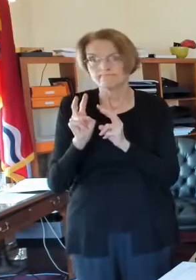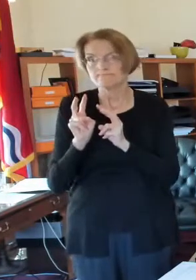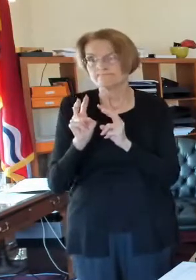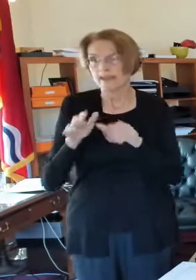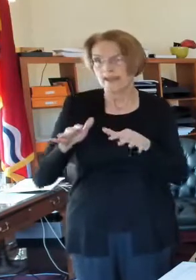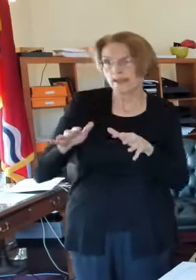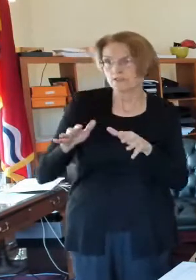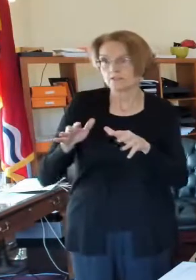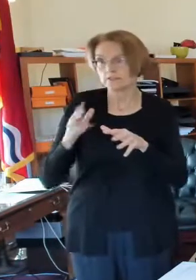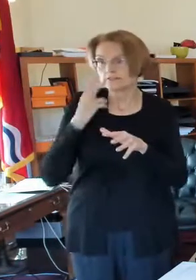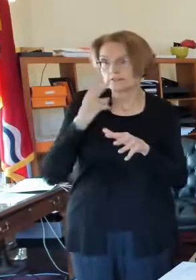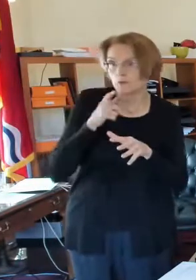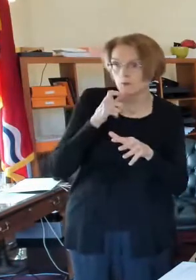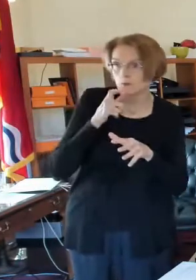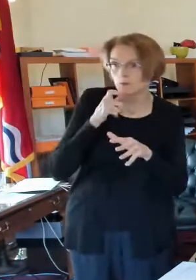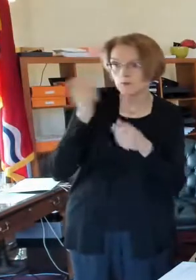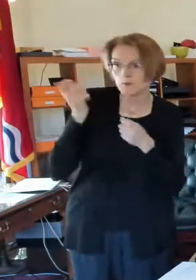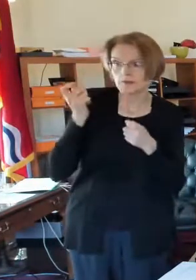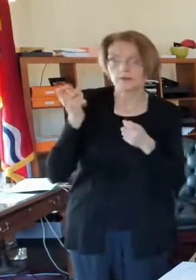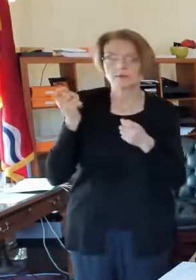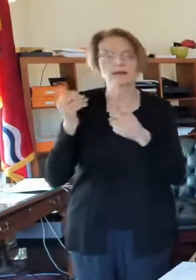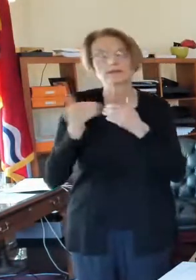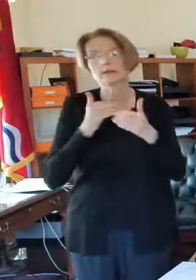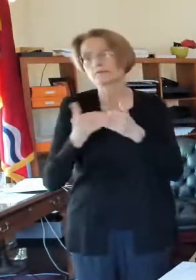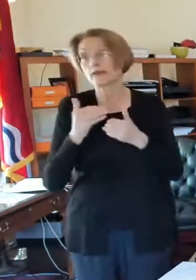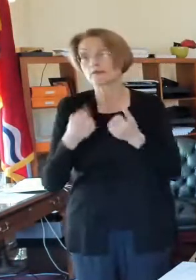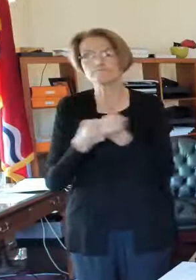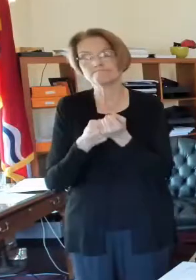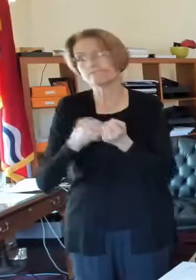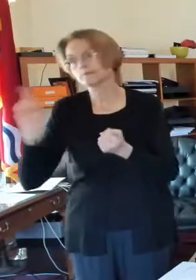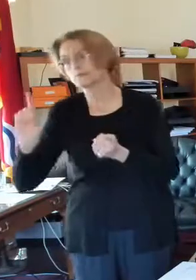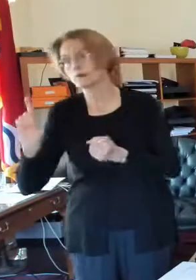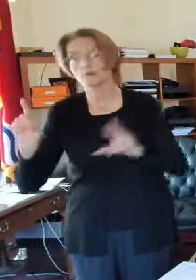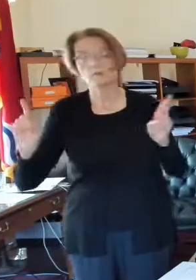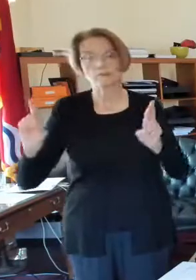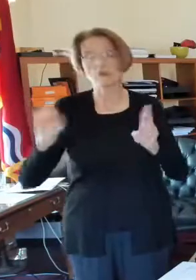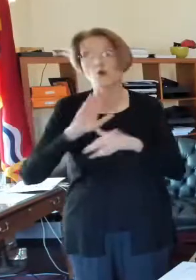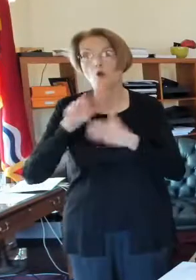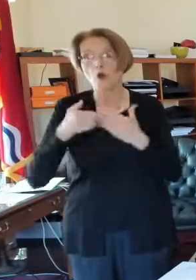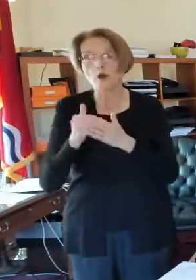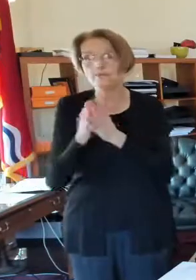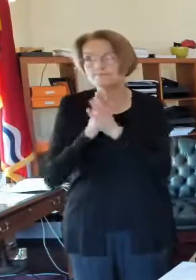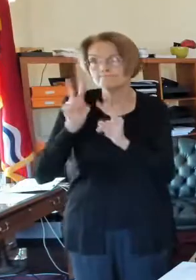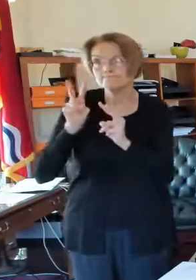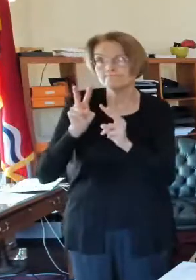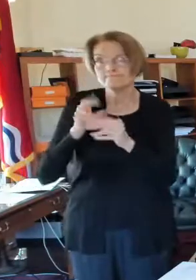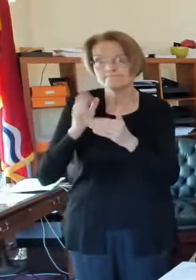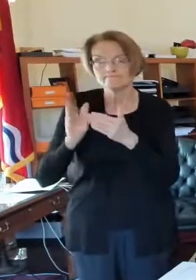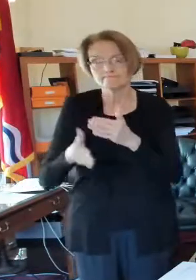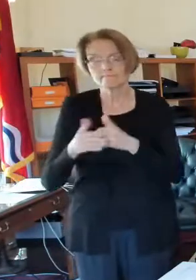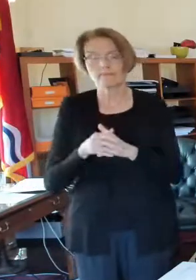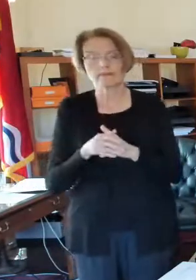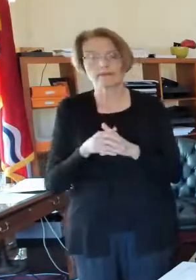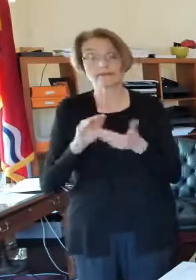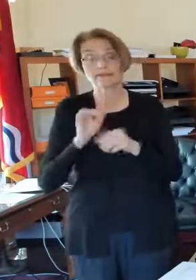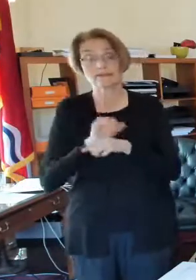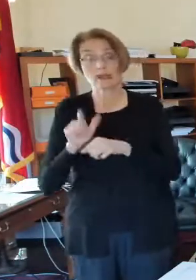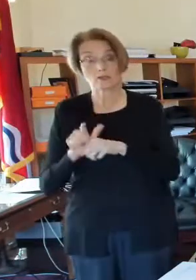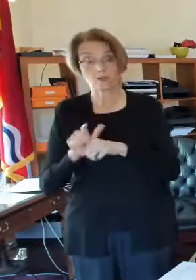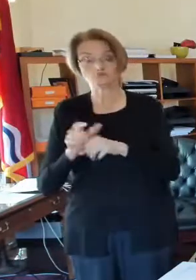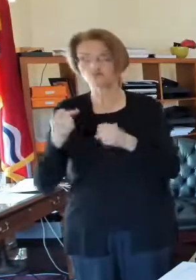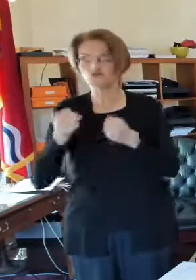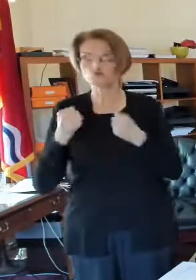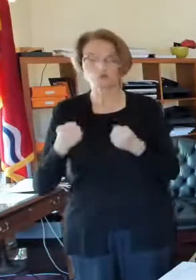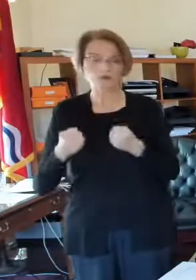no matter who you're in favor of. City of St. Louis, by the way, voted very strongly in